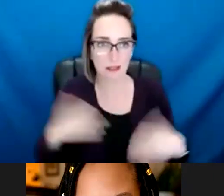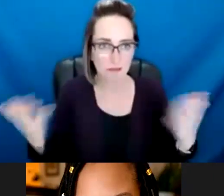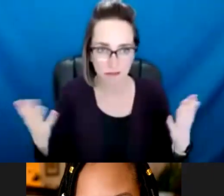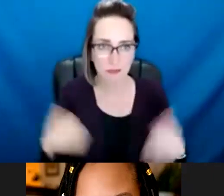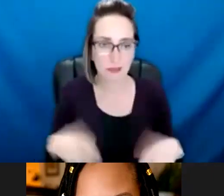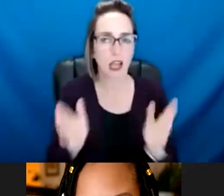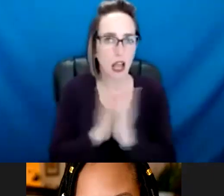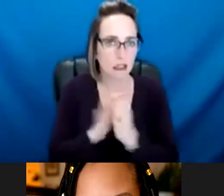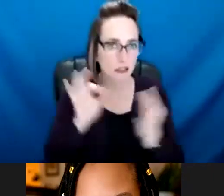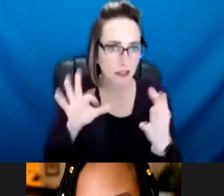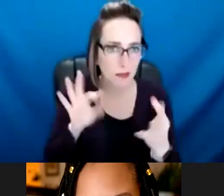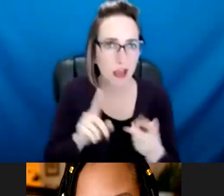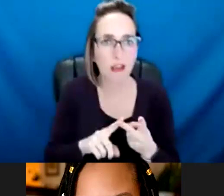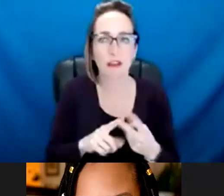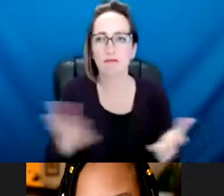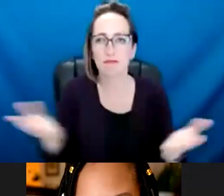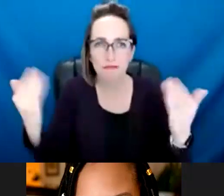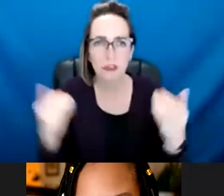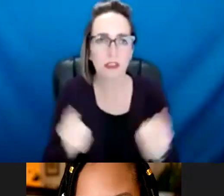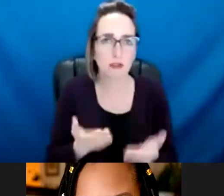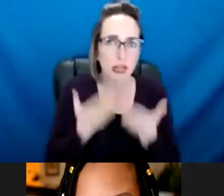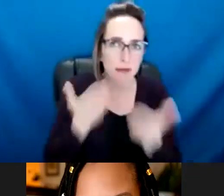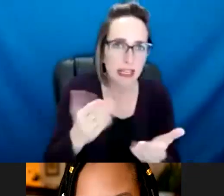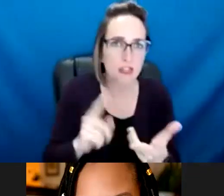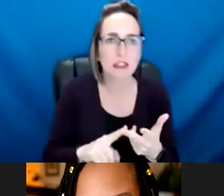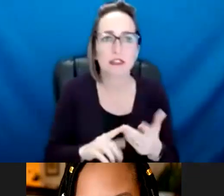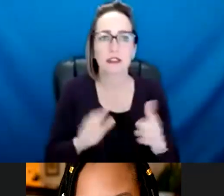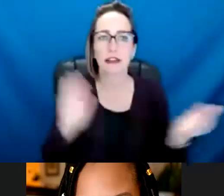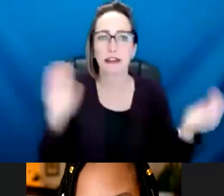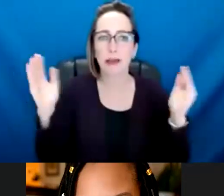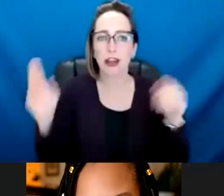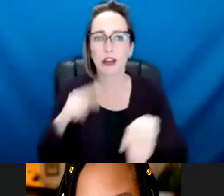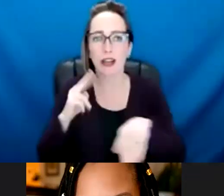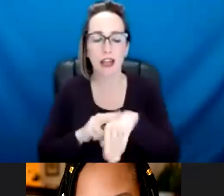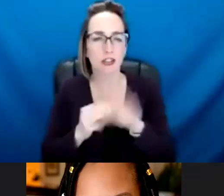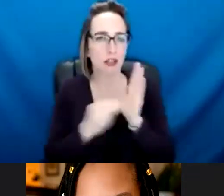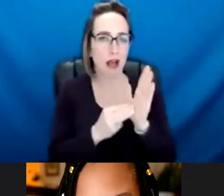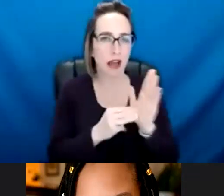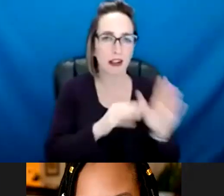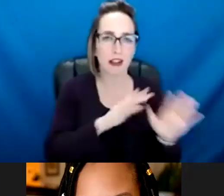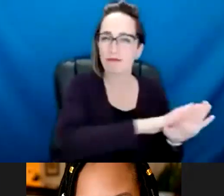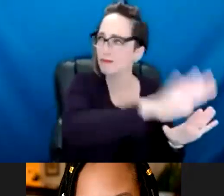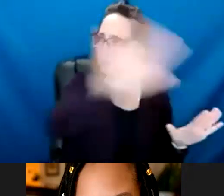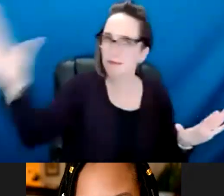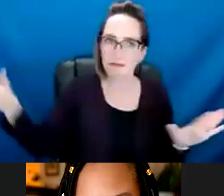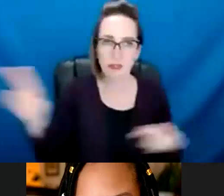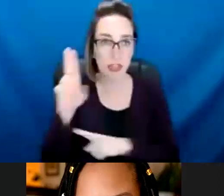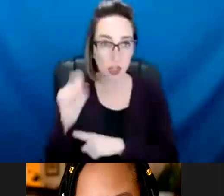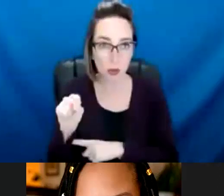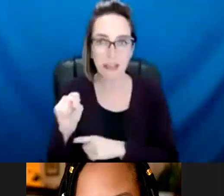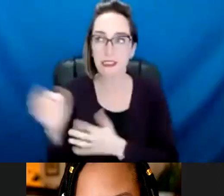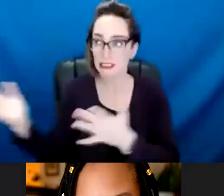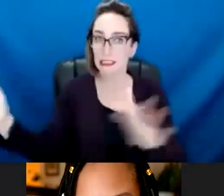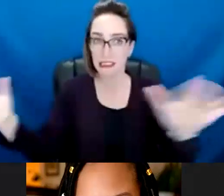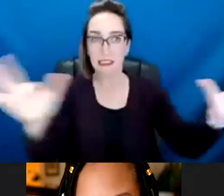community, as well as from national experts and models that have been used across the country so that we can then begin to transform public